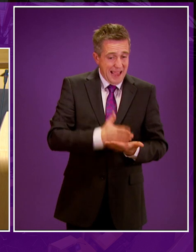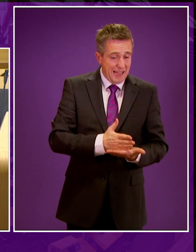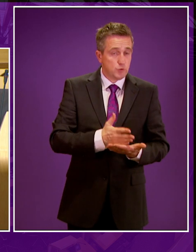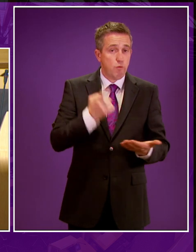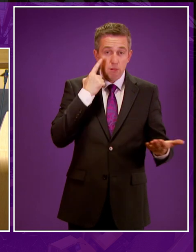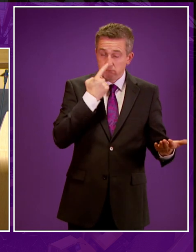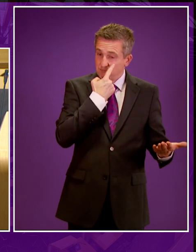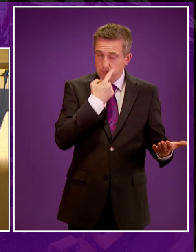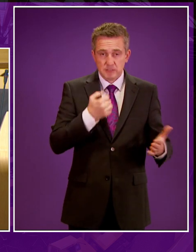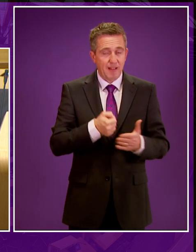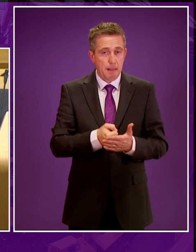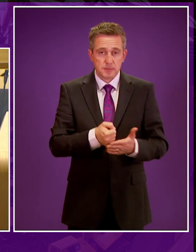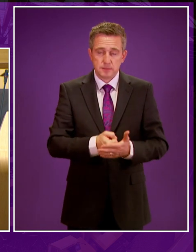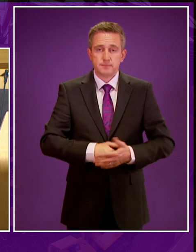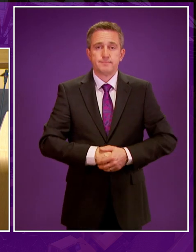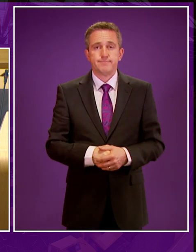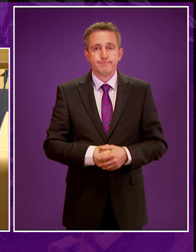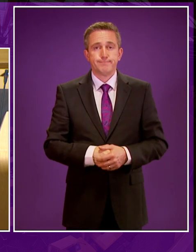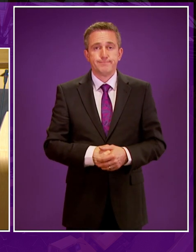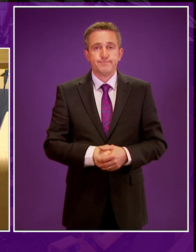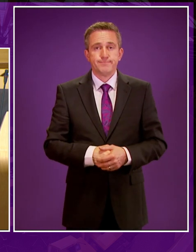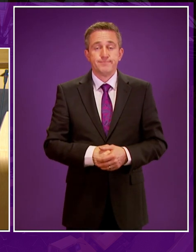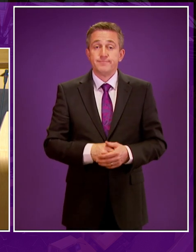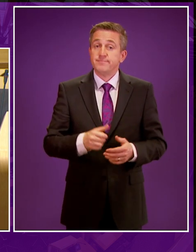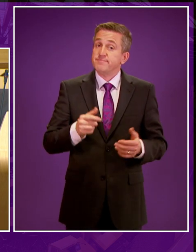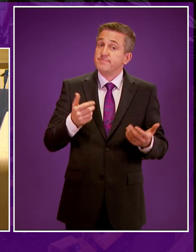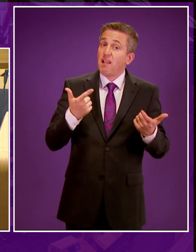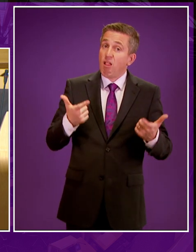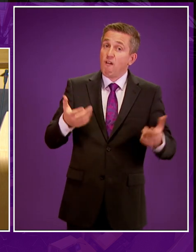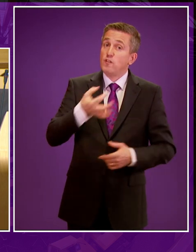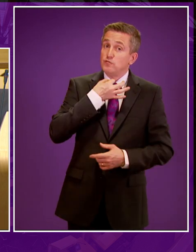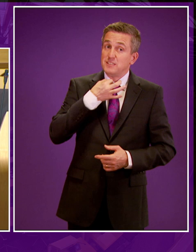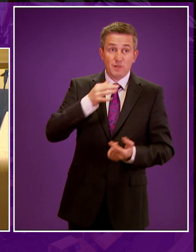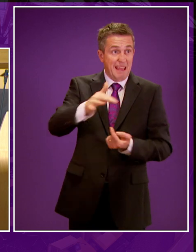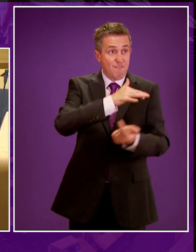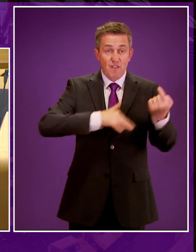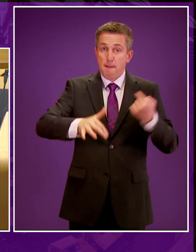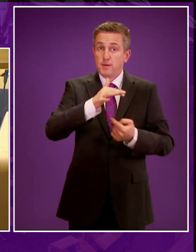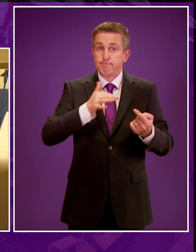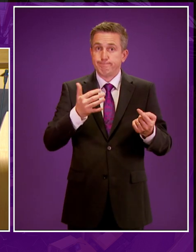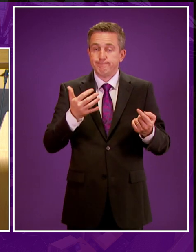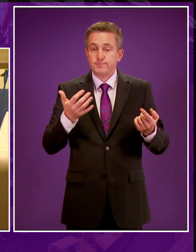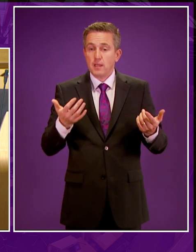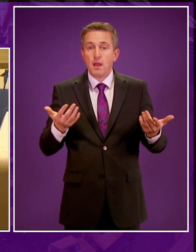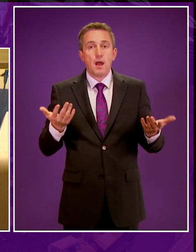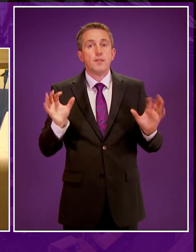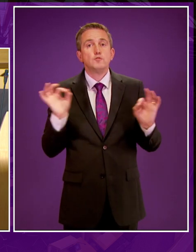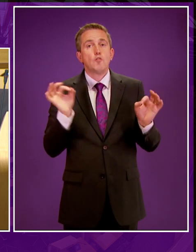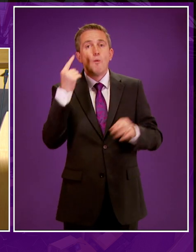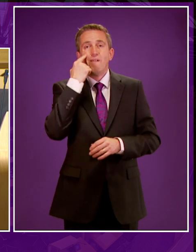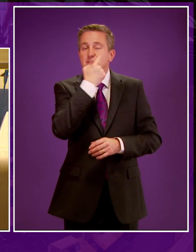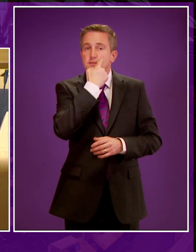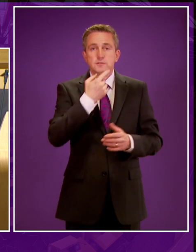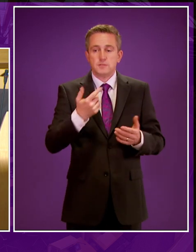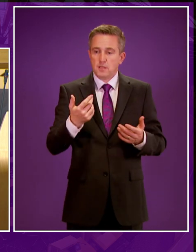source of energy. The evidence concerning the risk to the environment and health were always inconclusive, and could not carry the confidence of